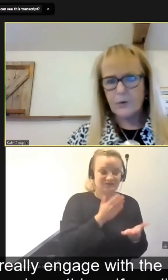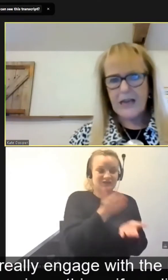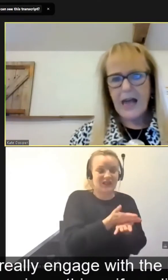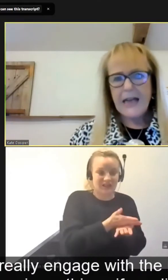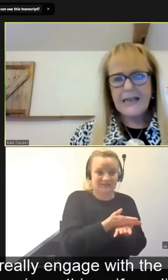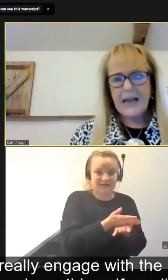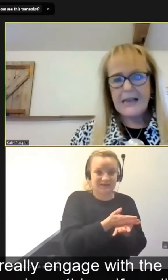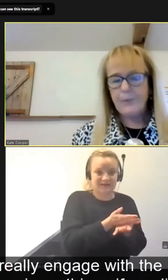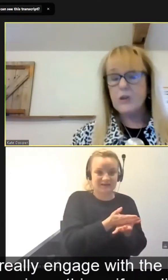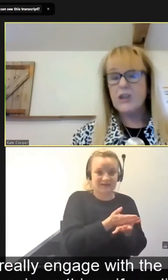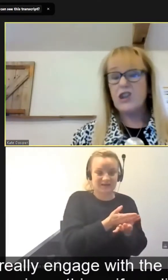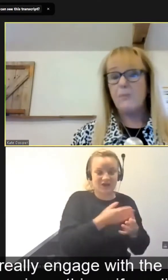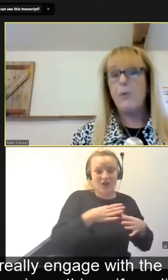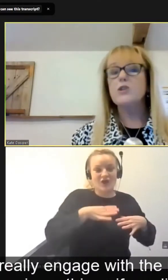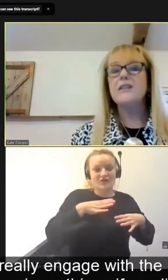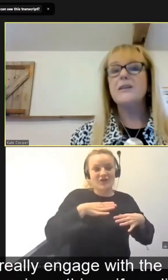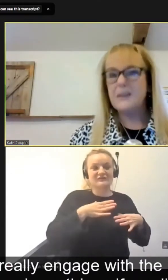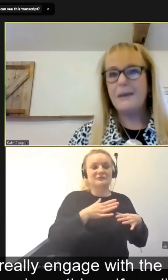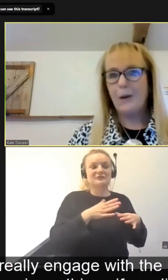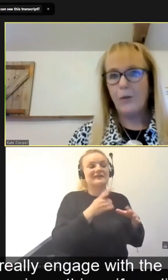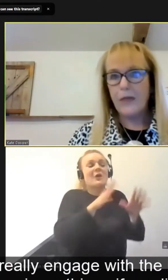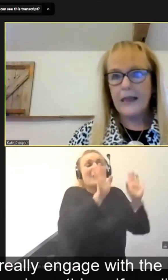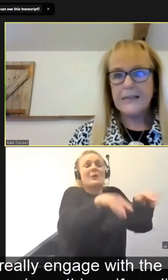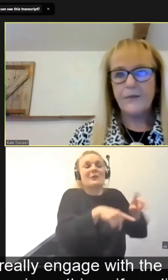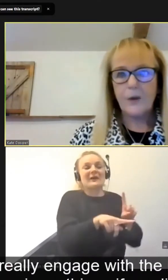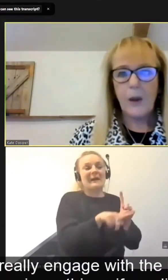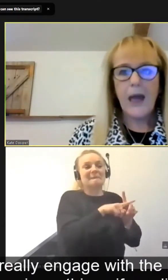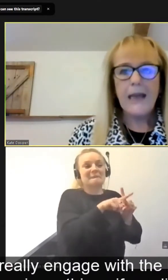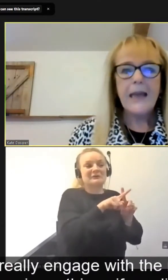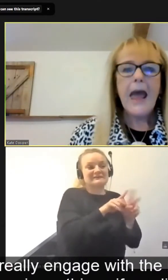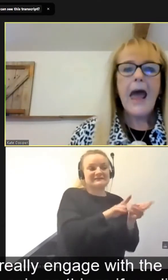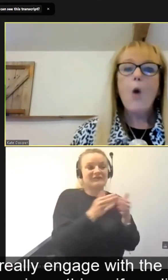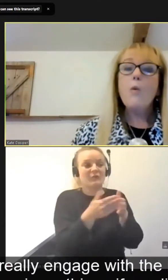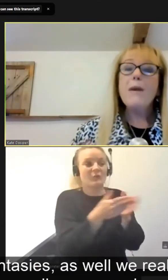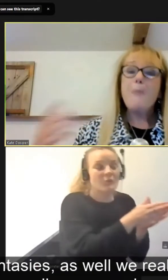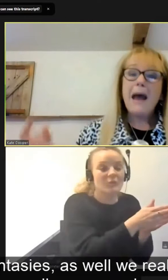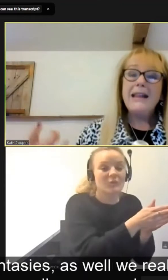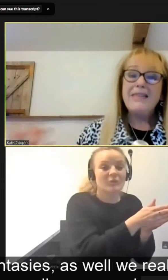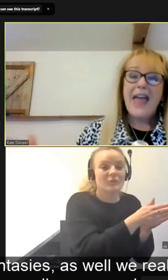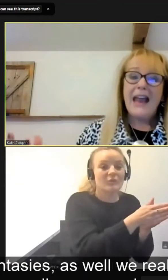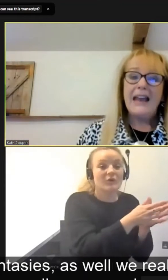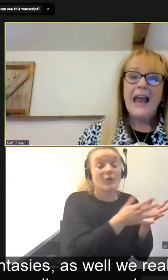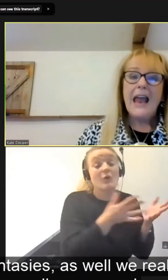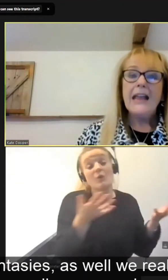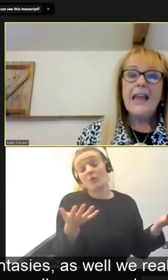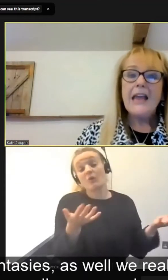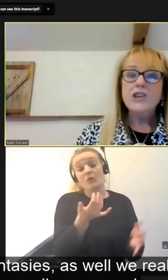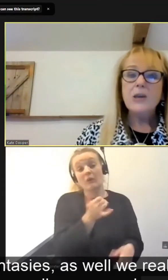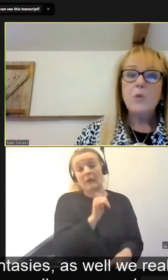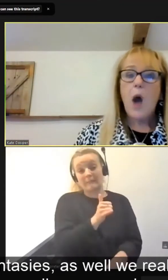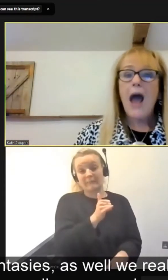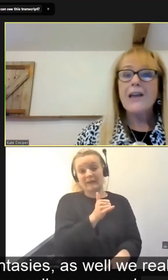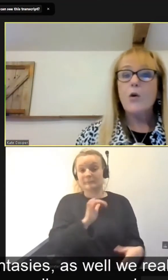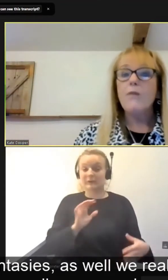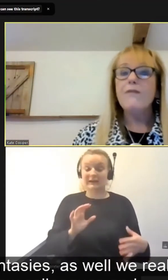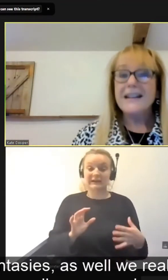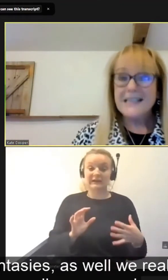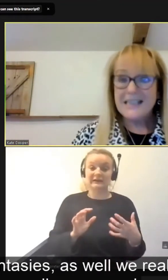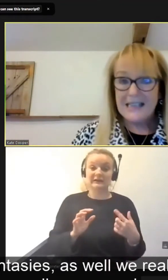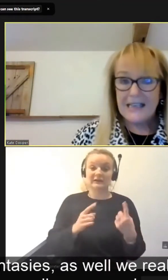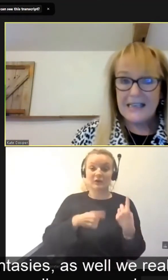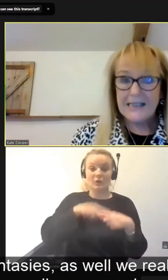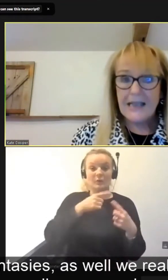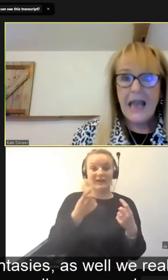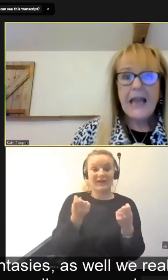comfortable to, to put a positive spin on things, if you like, or we might then engage in what I call